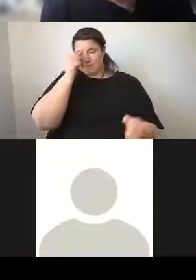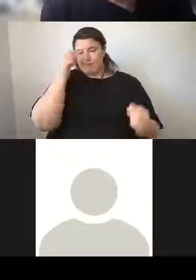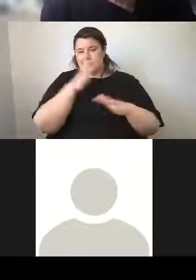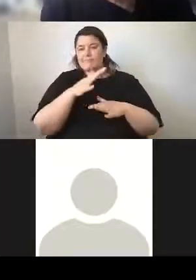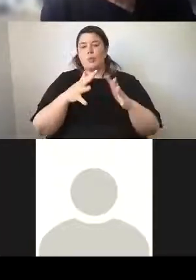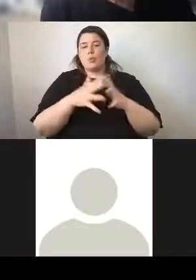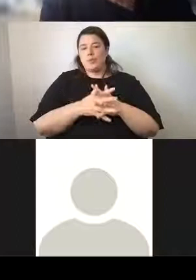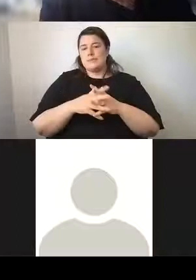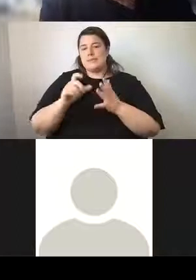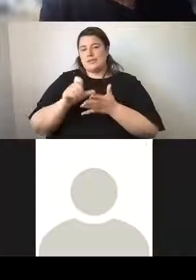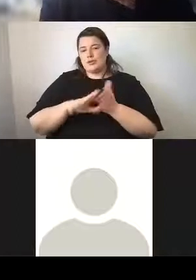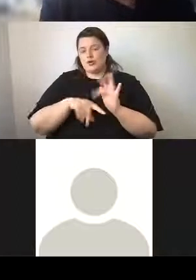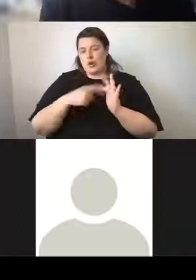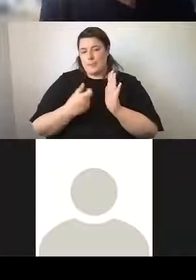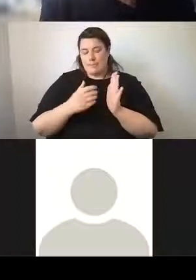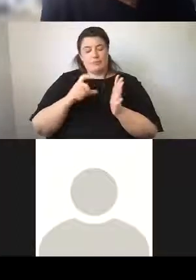chimes.